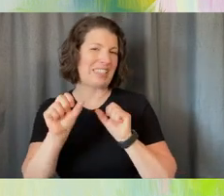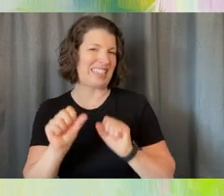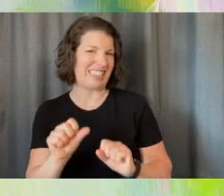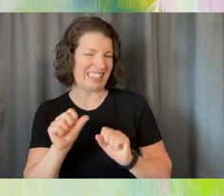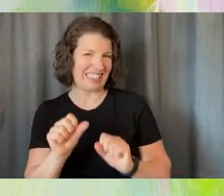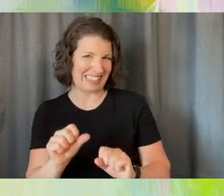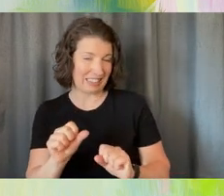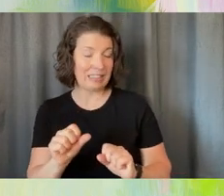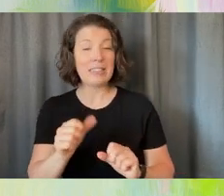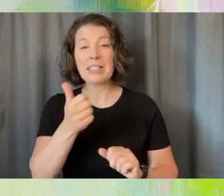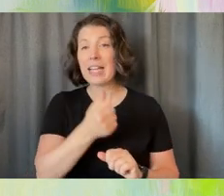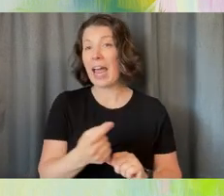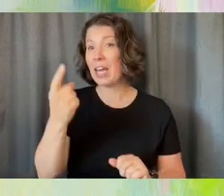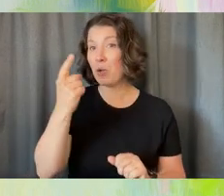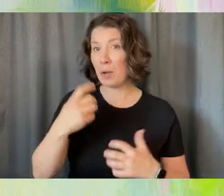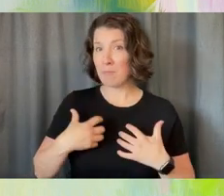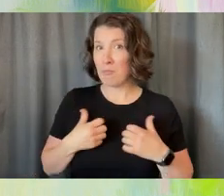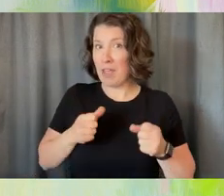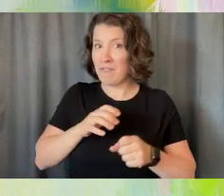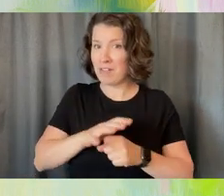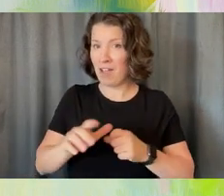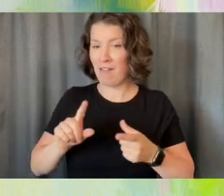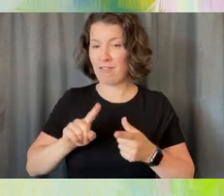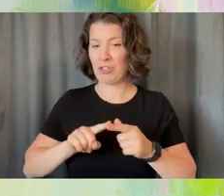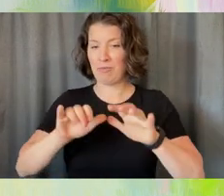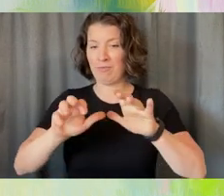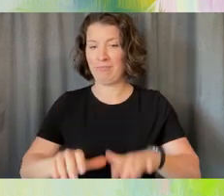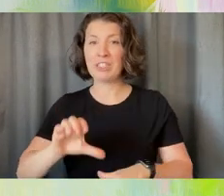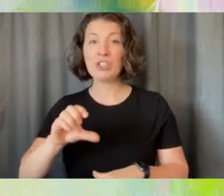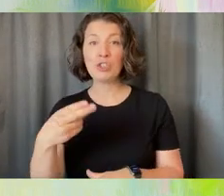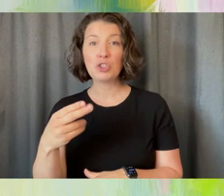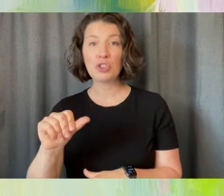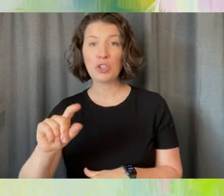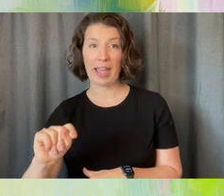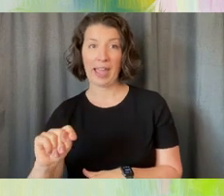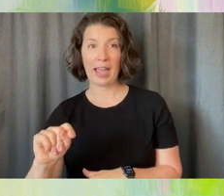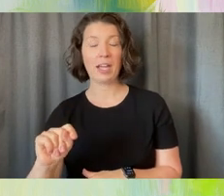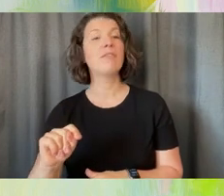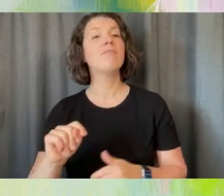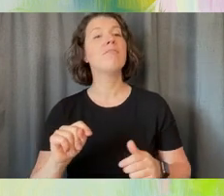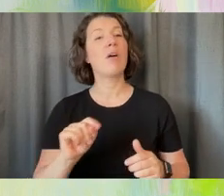enough to put in the chat which picture they chose and why?